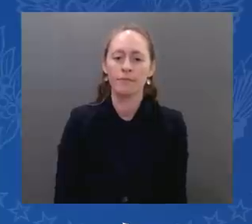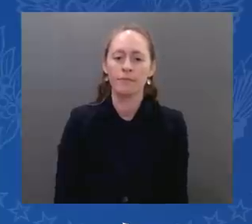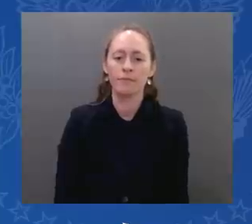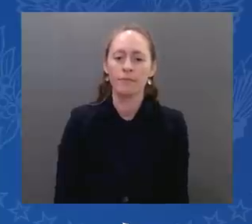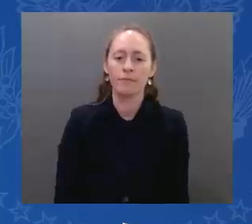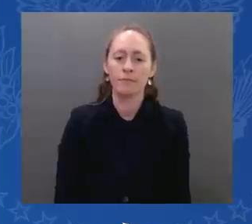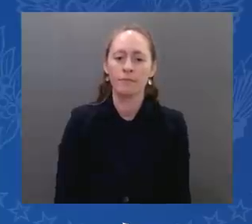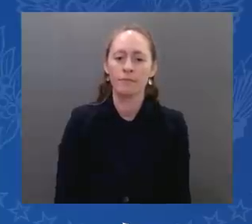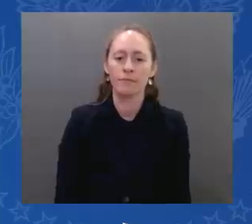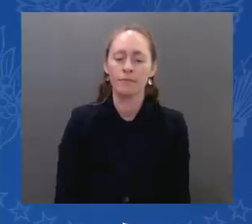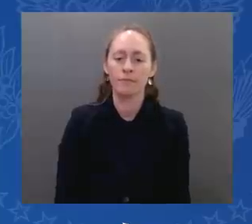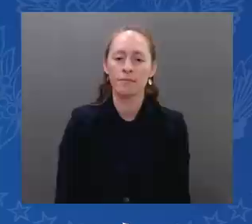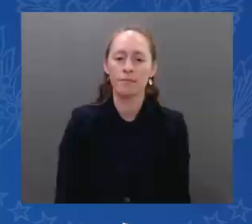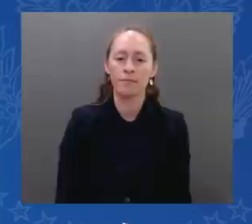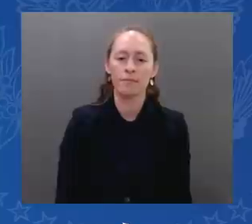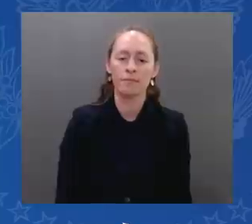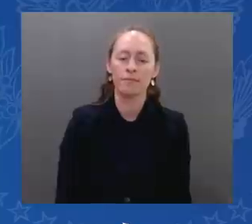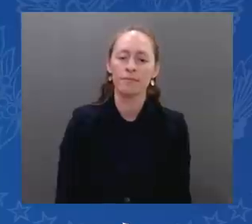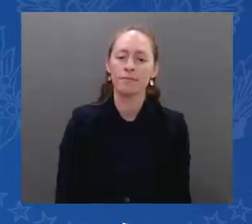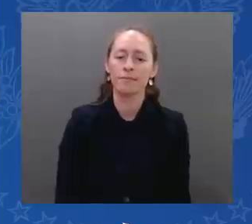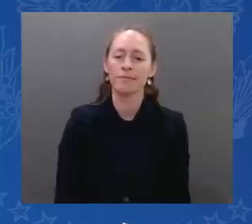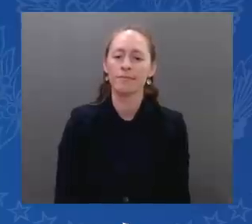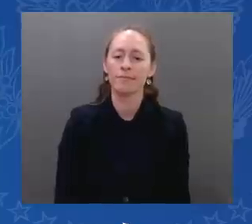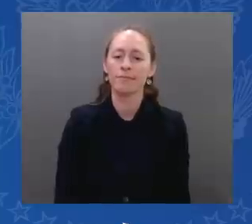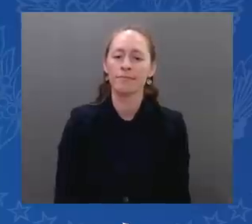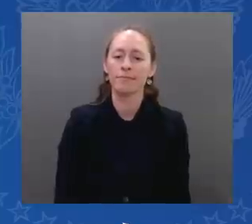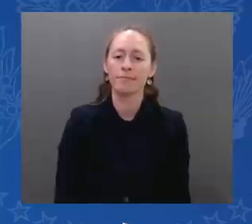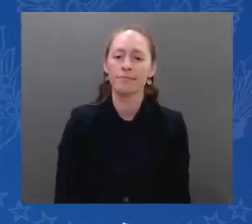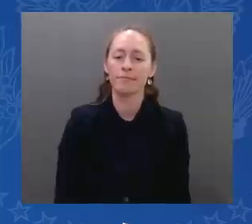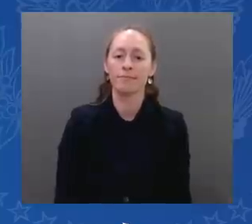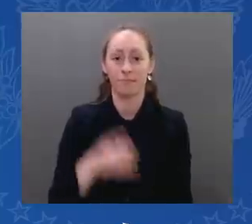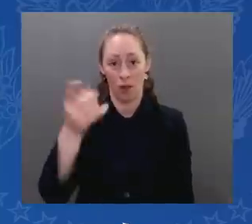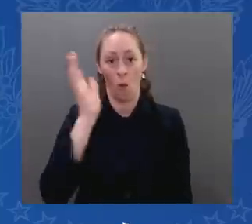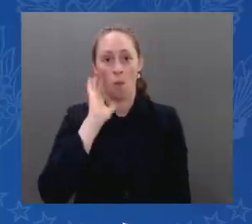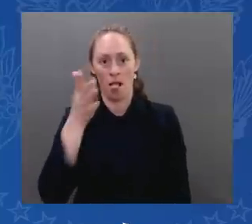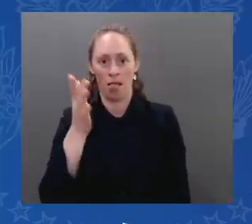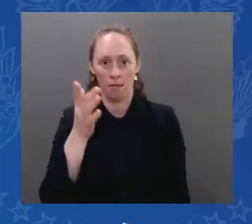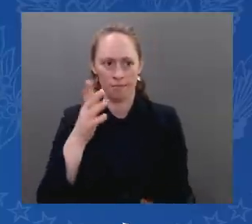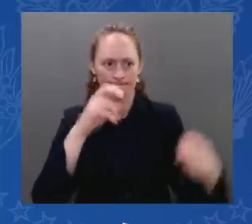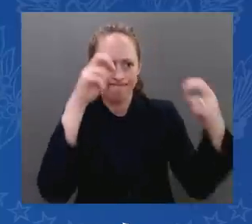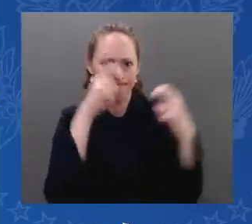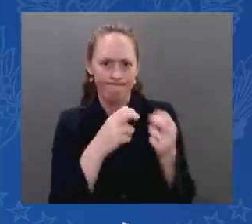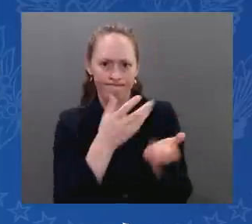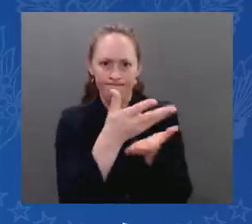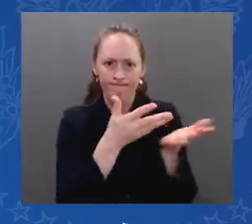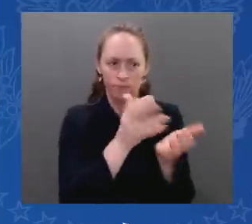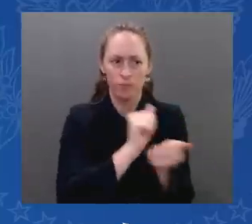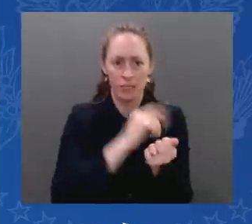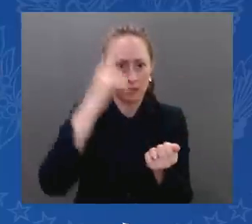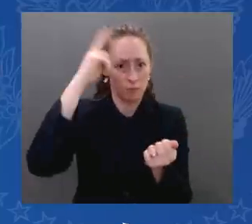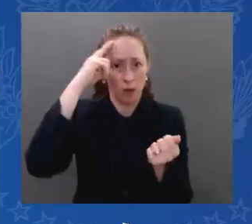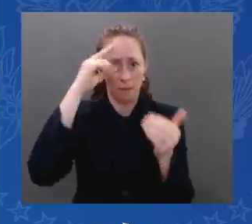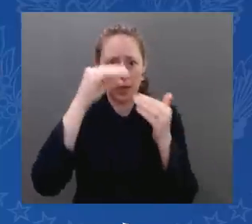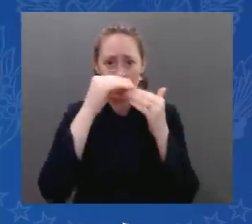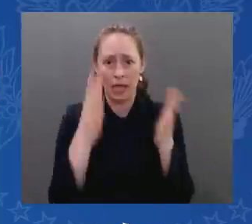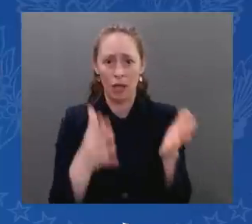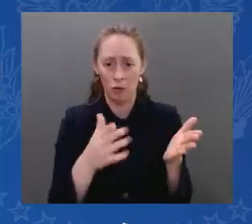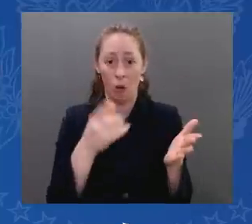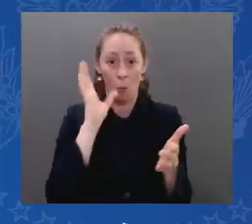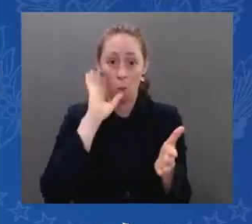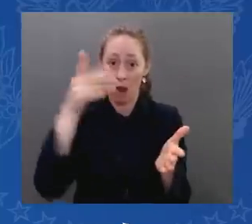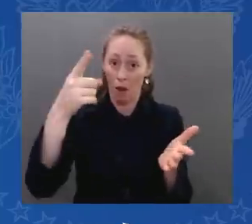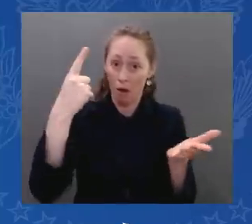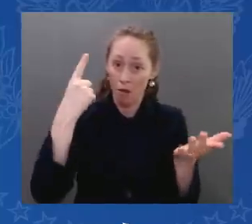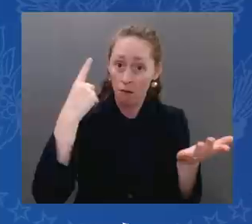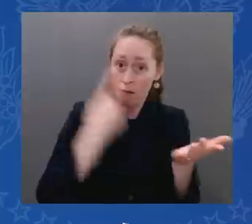to Crown Prince Mohammed bin Salman, about the Khashoggi murder and other human rights practices? And if I may, Prime Minister